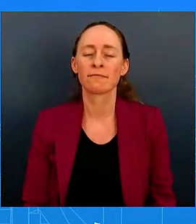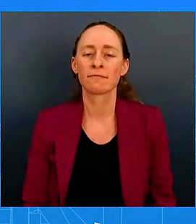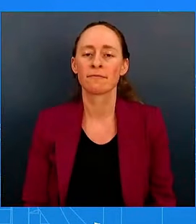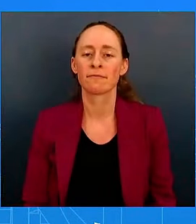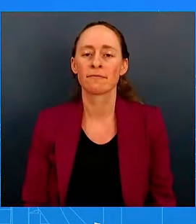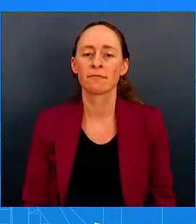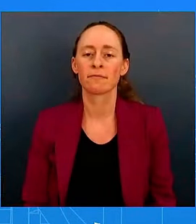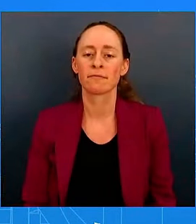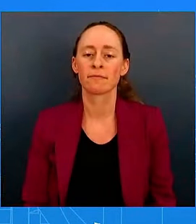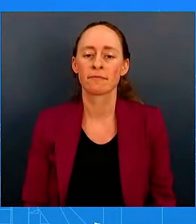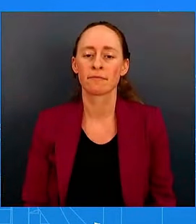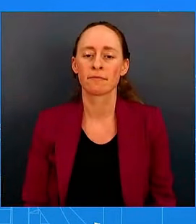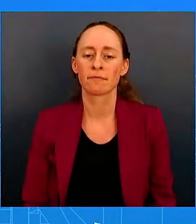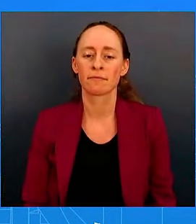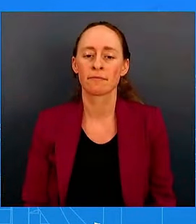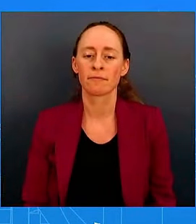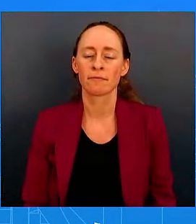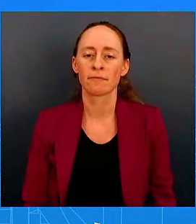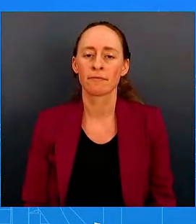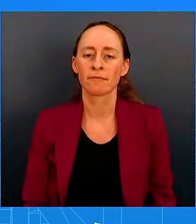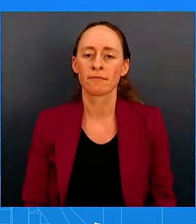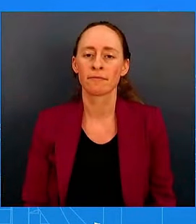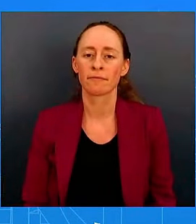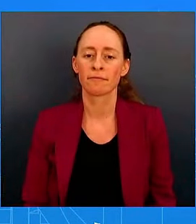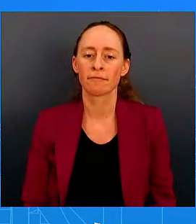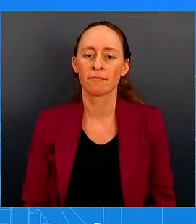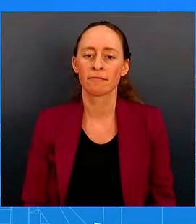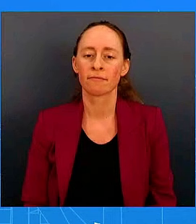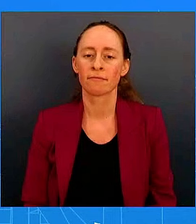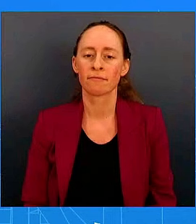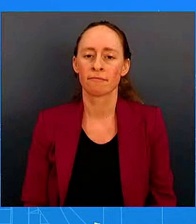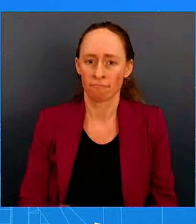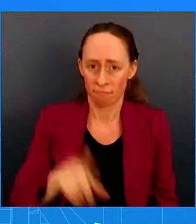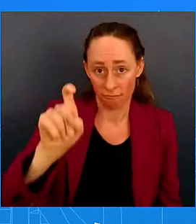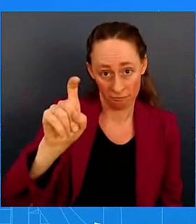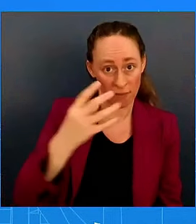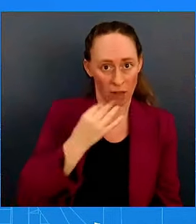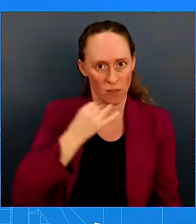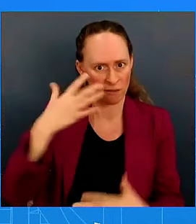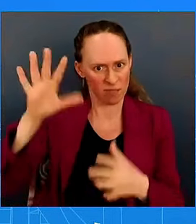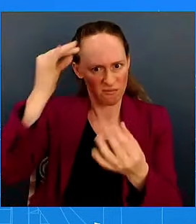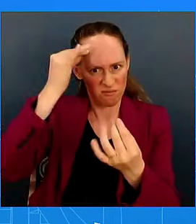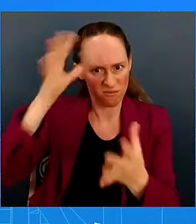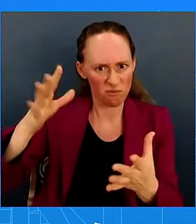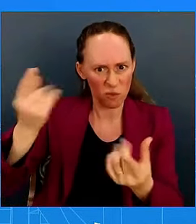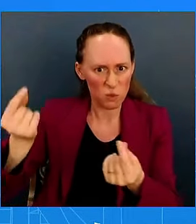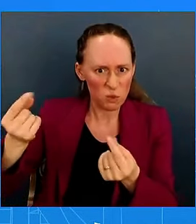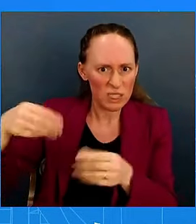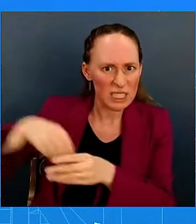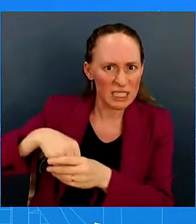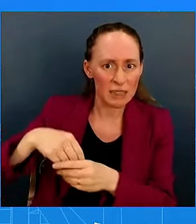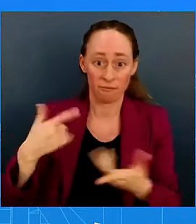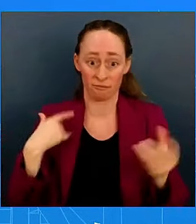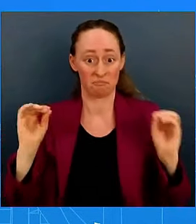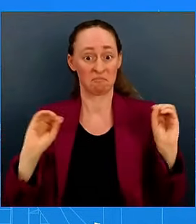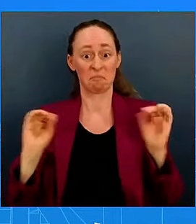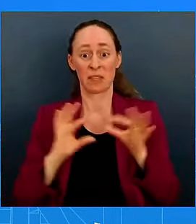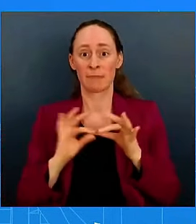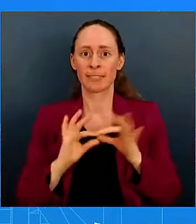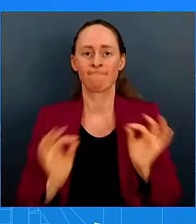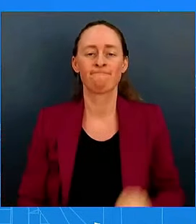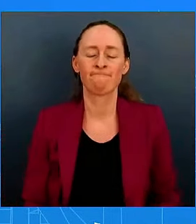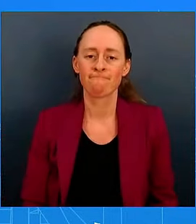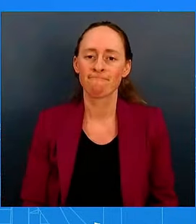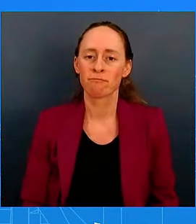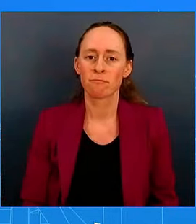Has the Israelis let you know about these operations? I don't have anything more to share today. you confirm that it's the U.S. assessment that the Israelis were behind